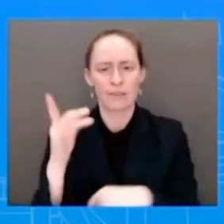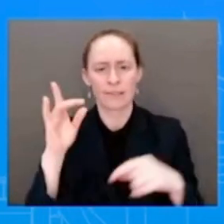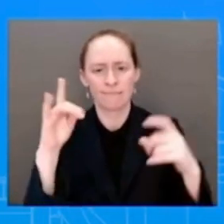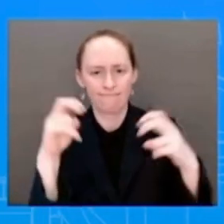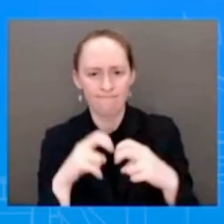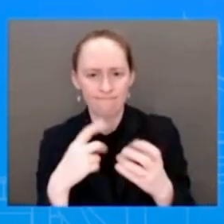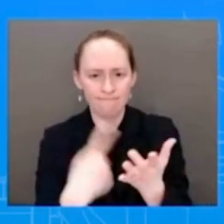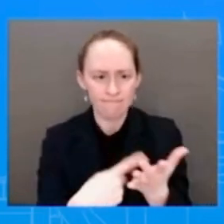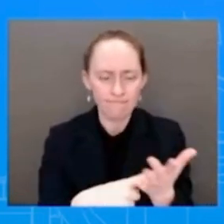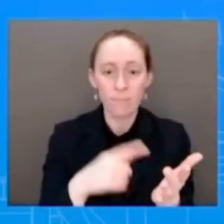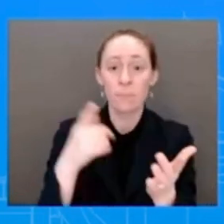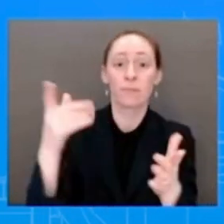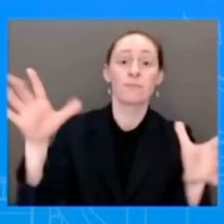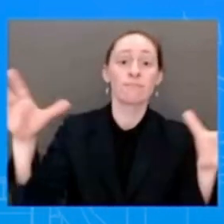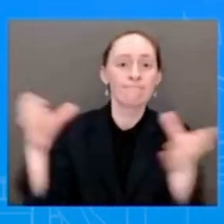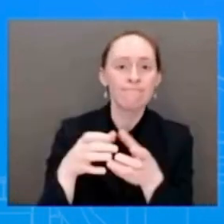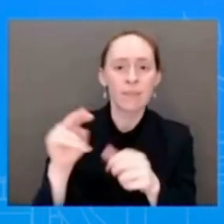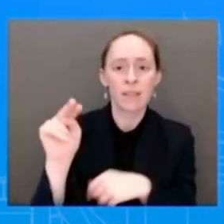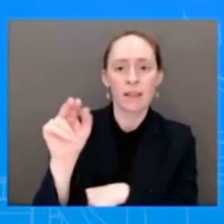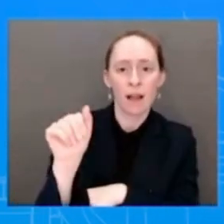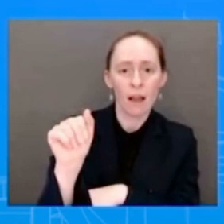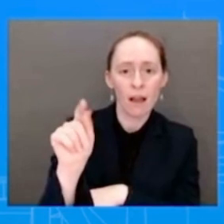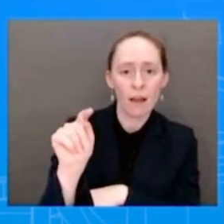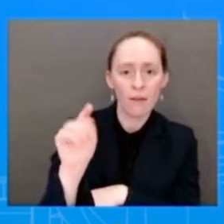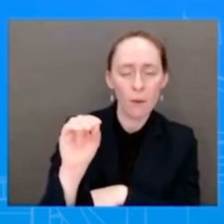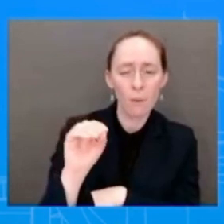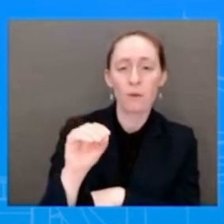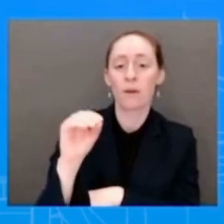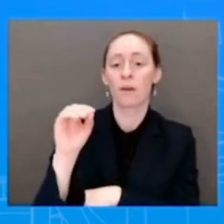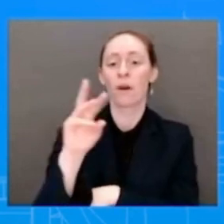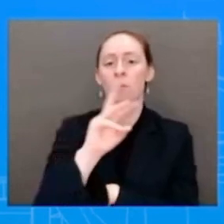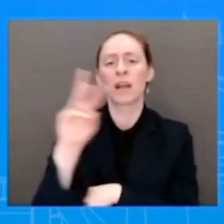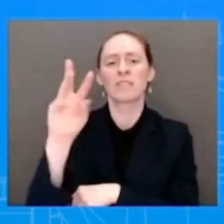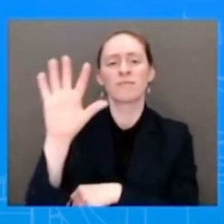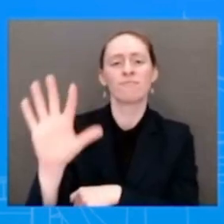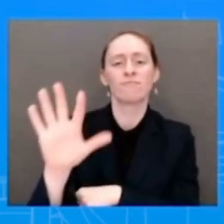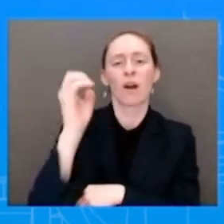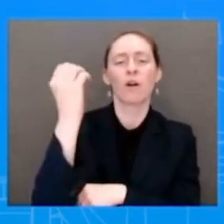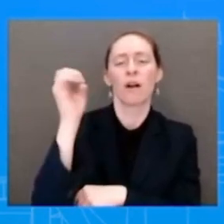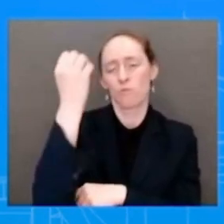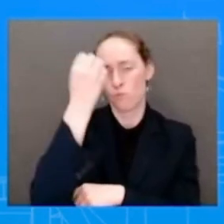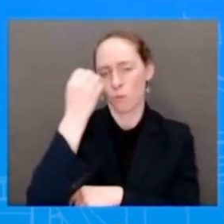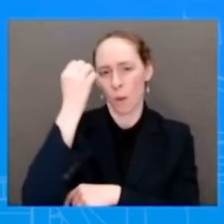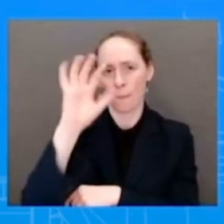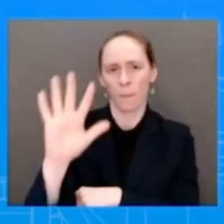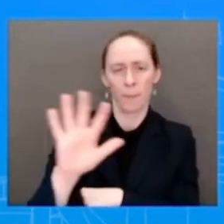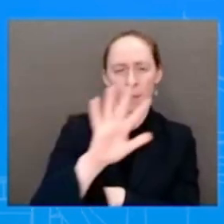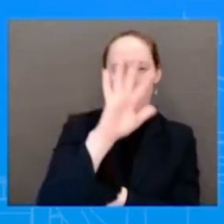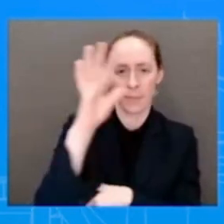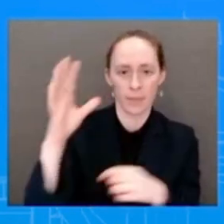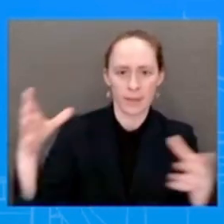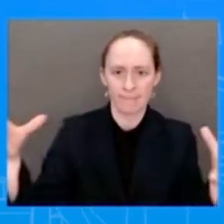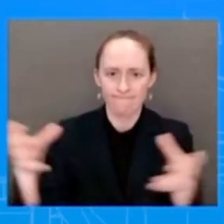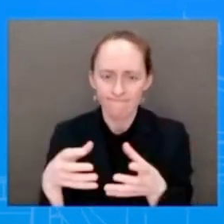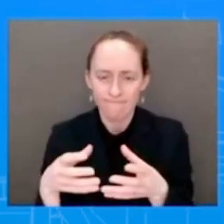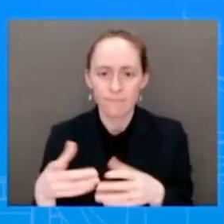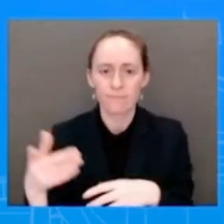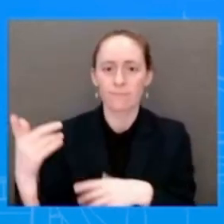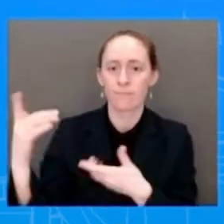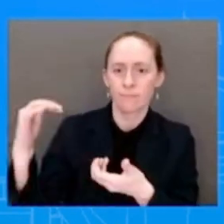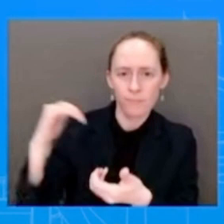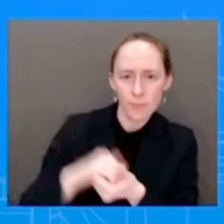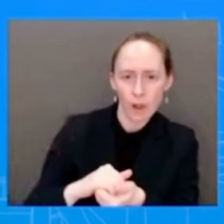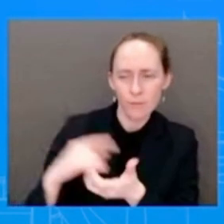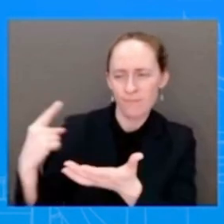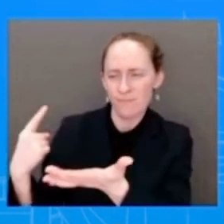have that strong partnership with our partners and allies to really help Ukraine in every way that we can. Look,